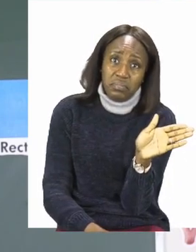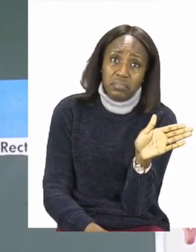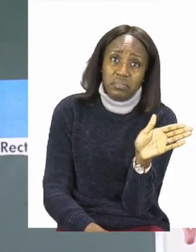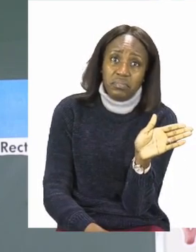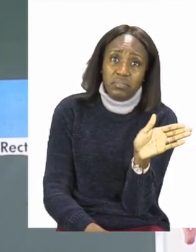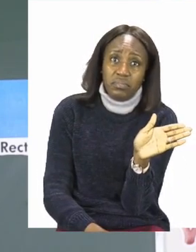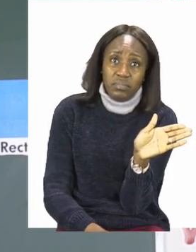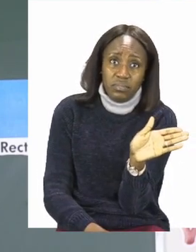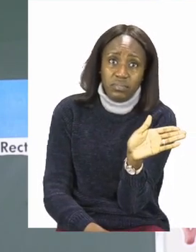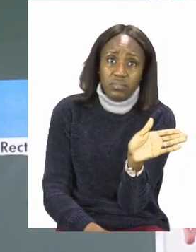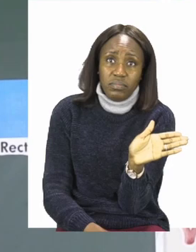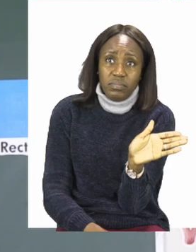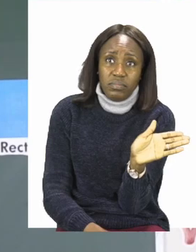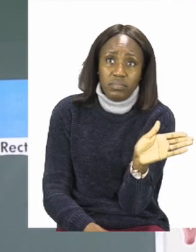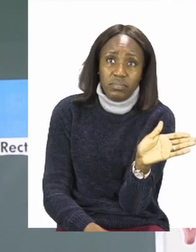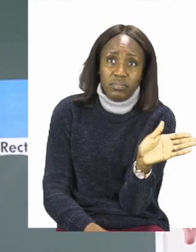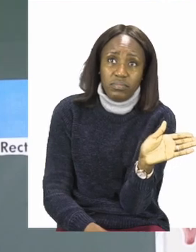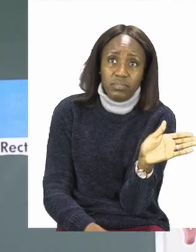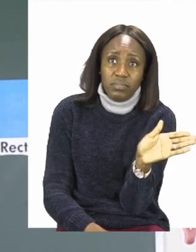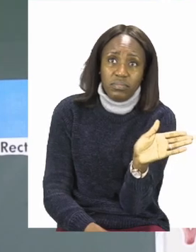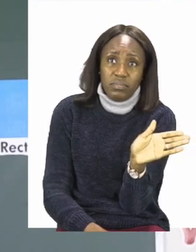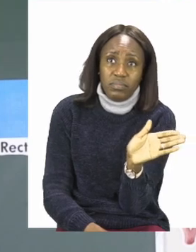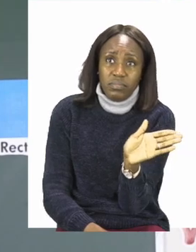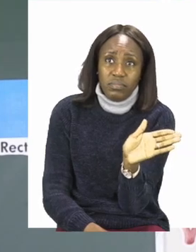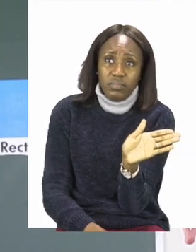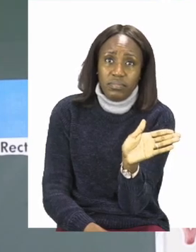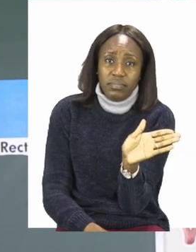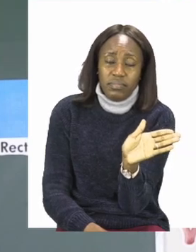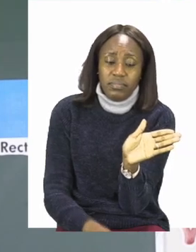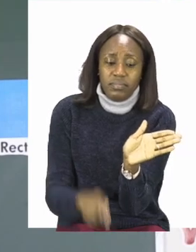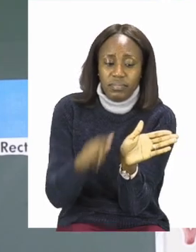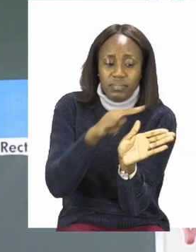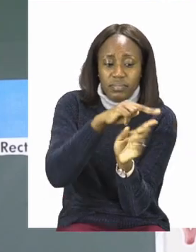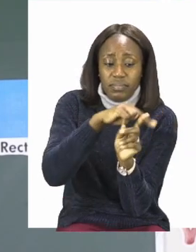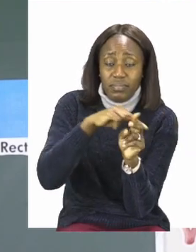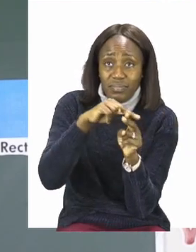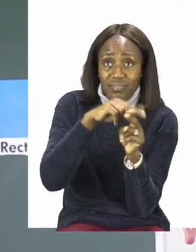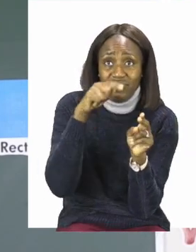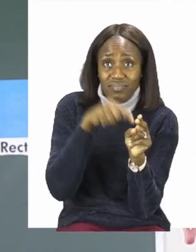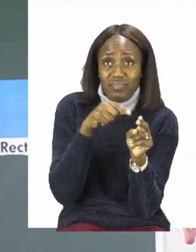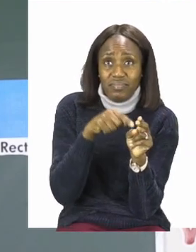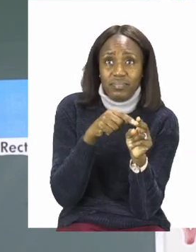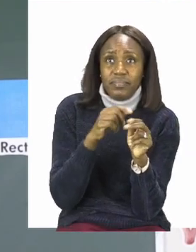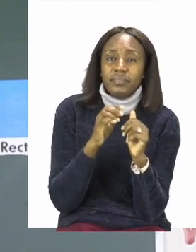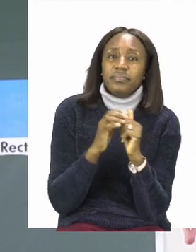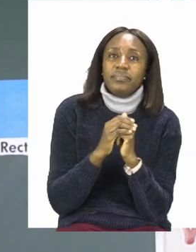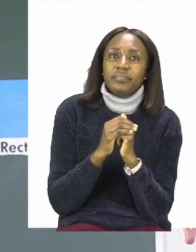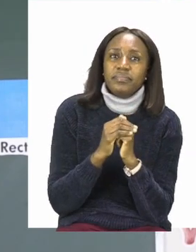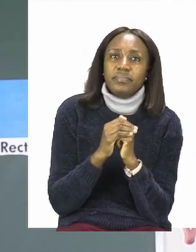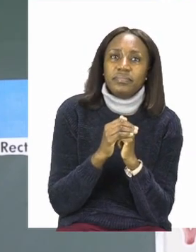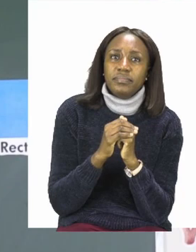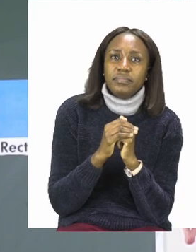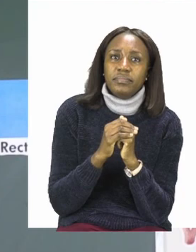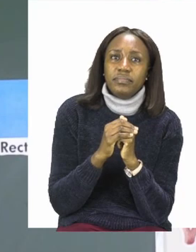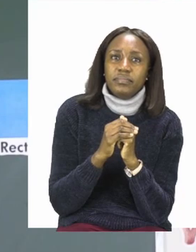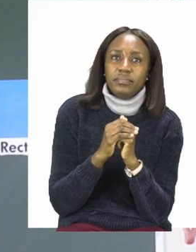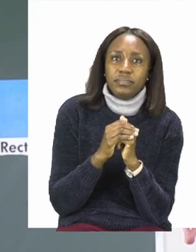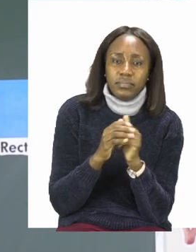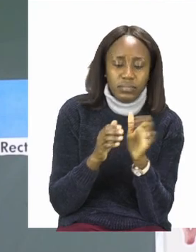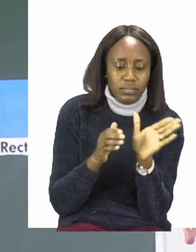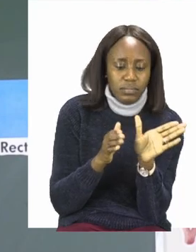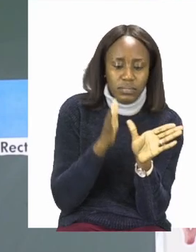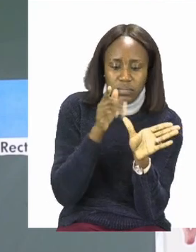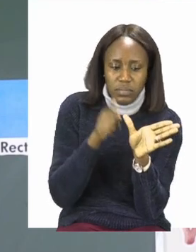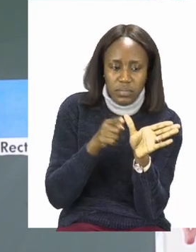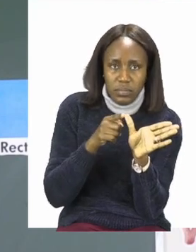you can actually measure something using your hand span. Your hand span is normally from your